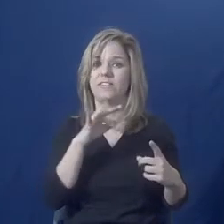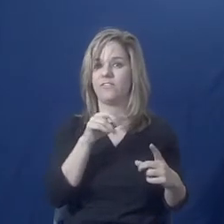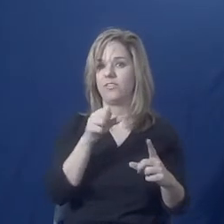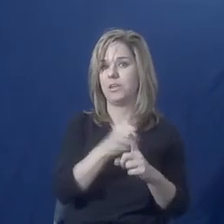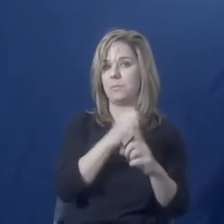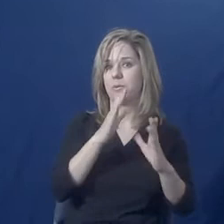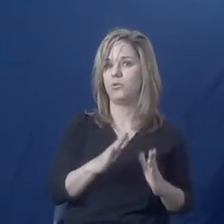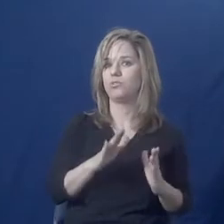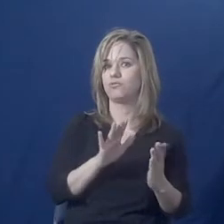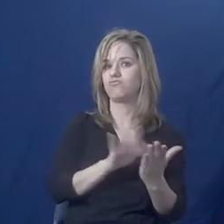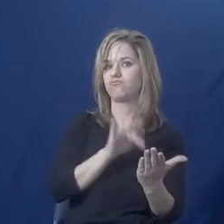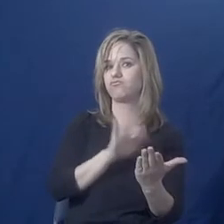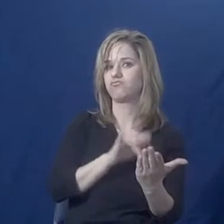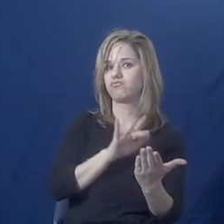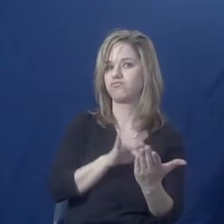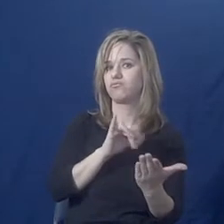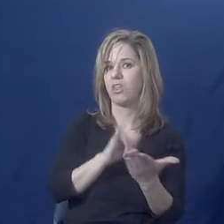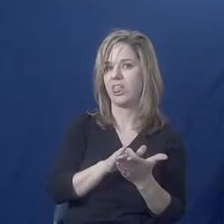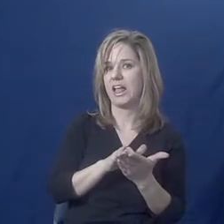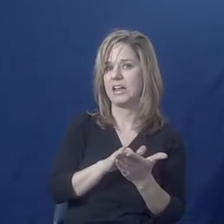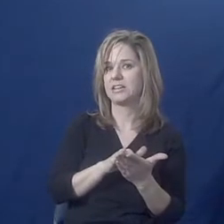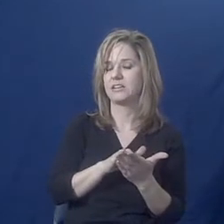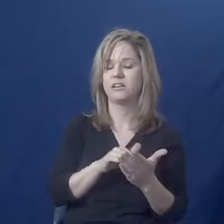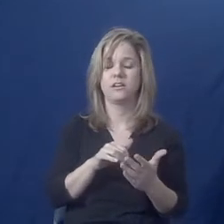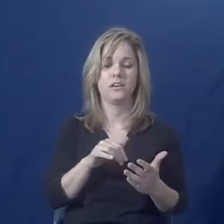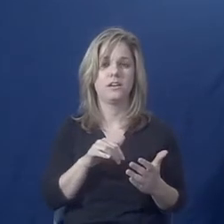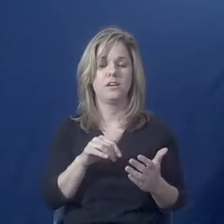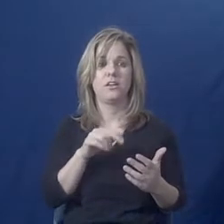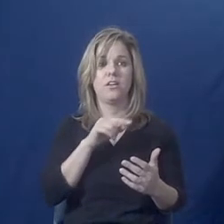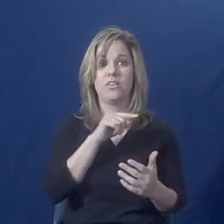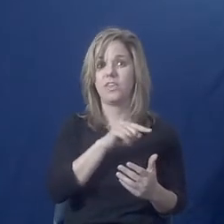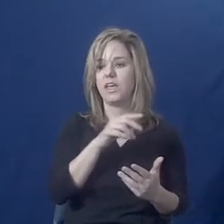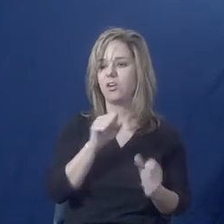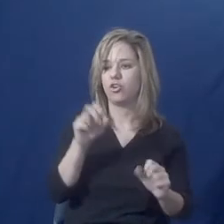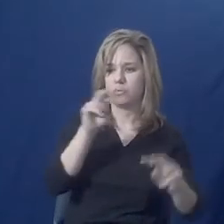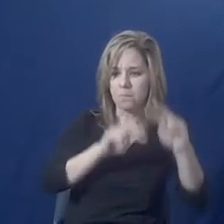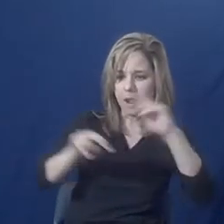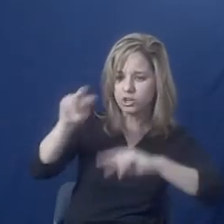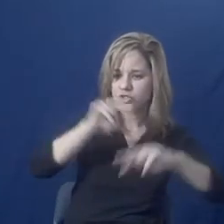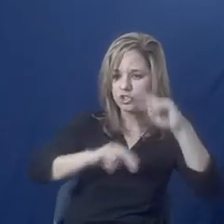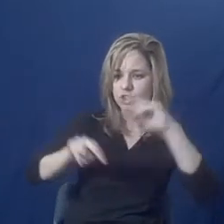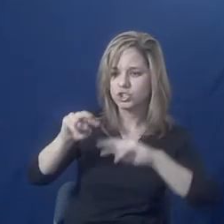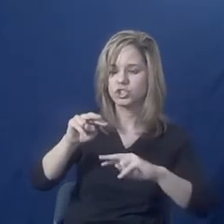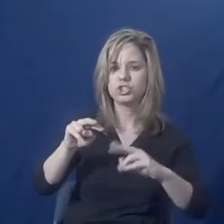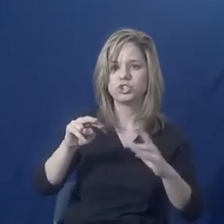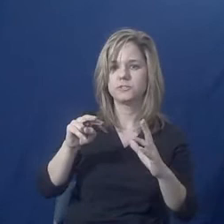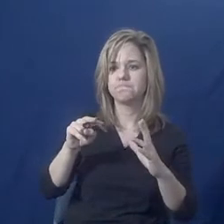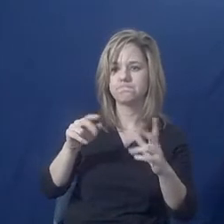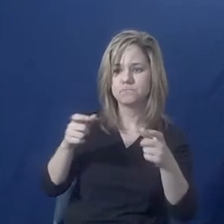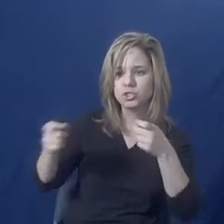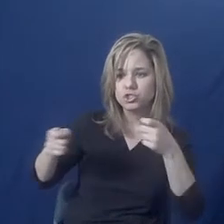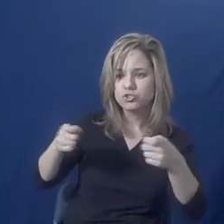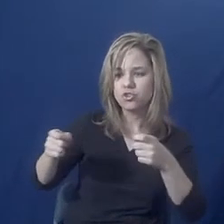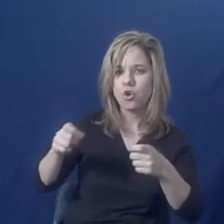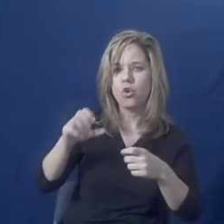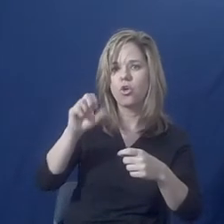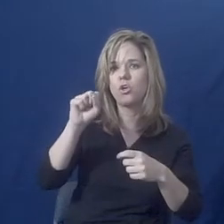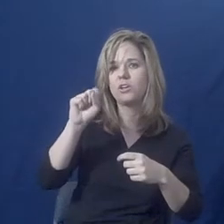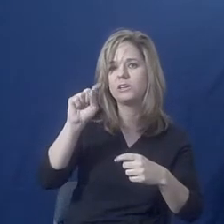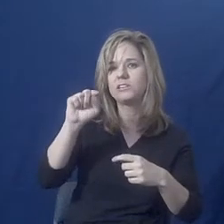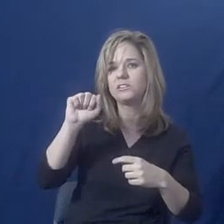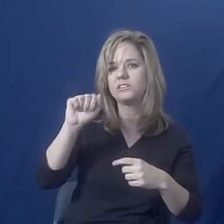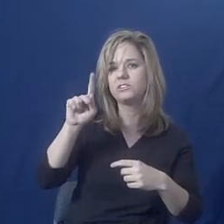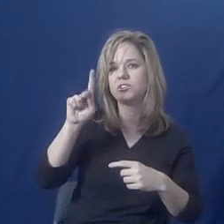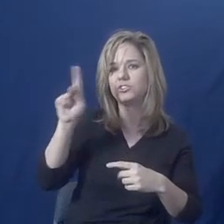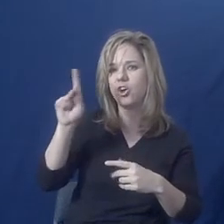for the abuser to monitor and continue to stalk and track down a survivor after